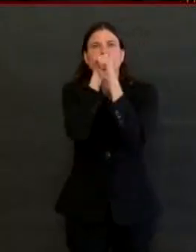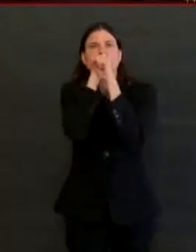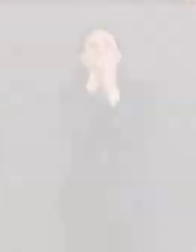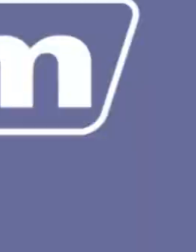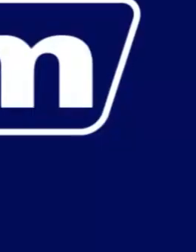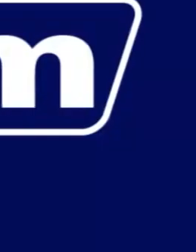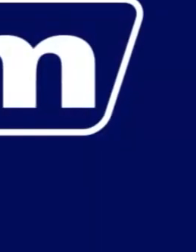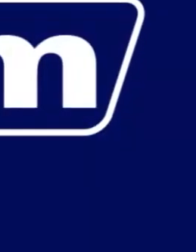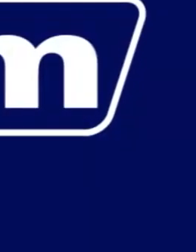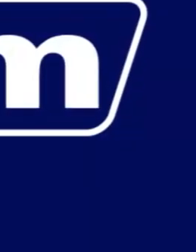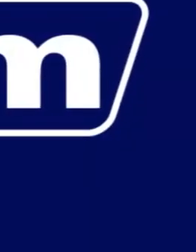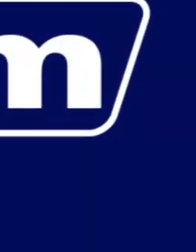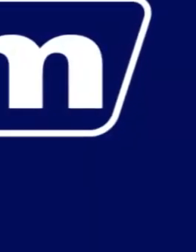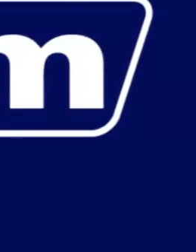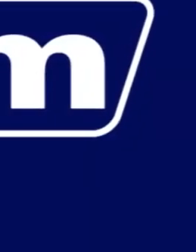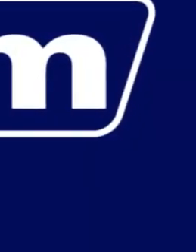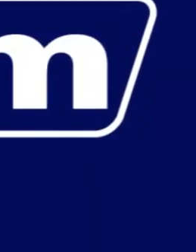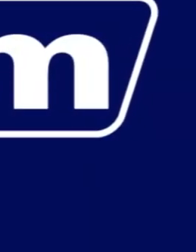as well.